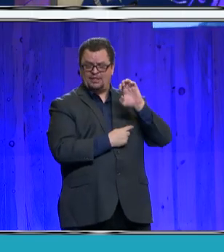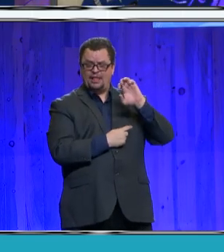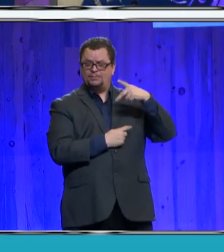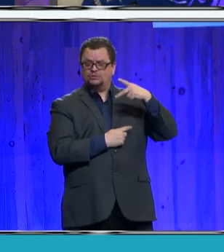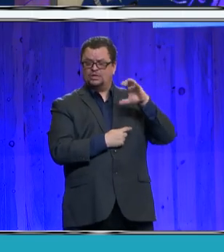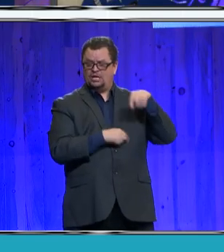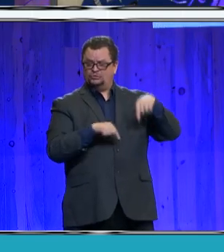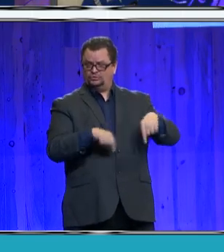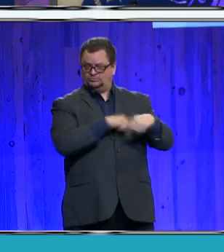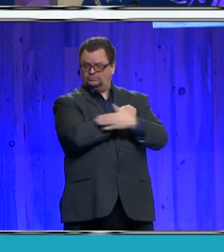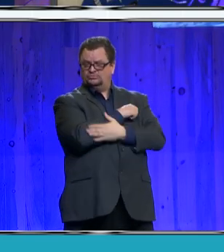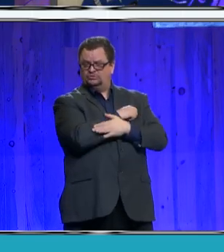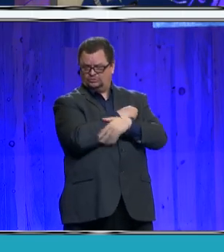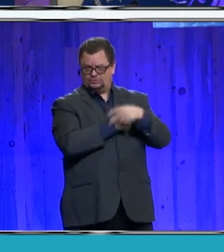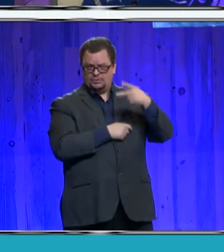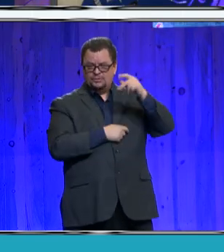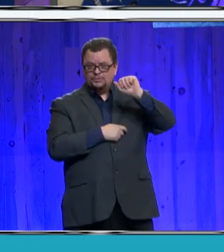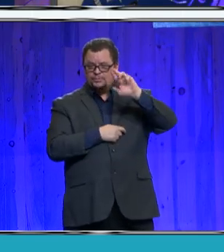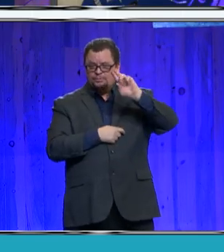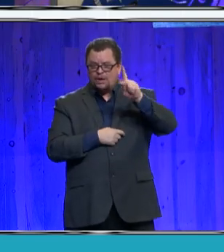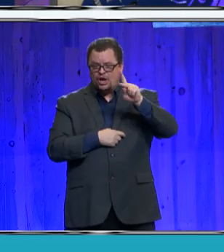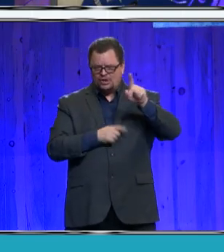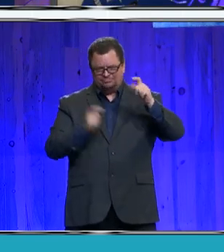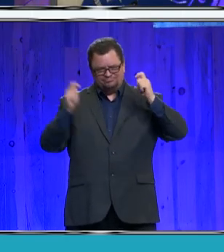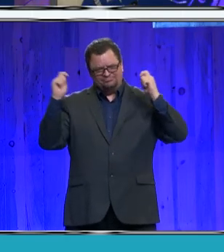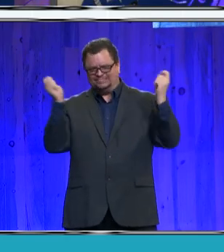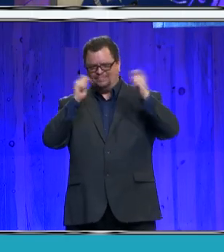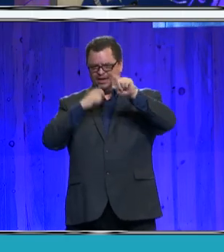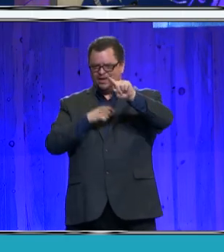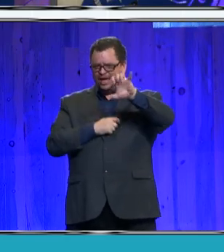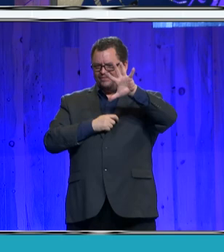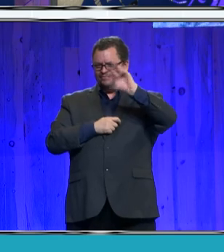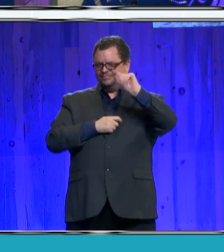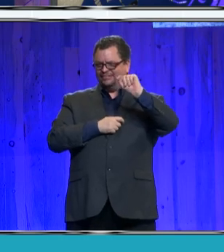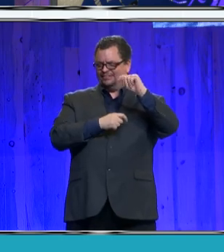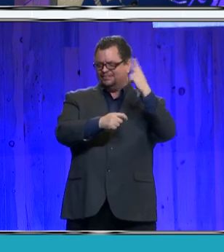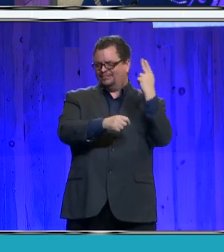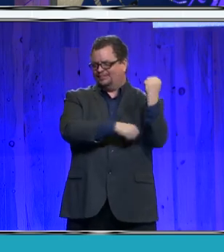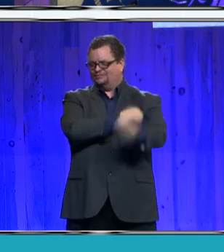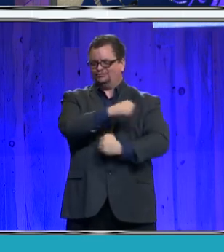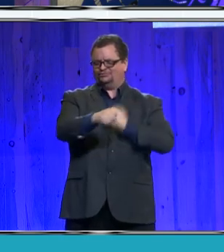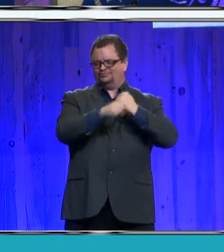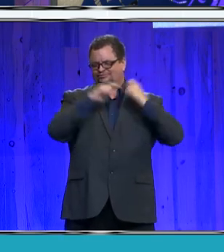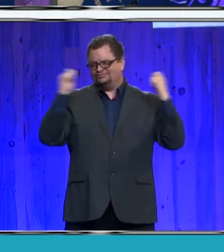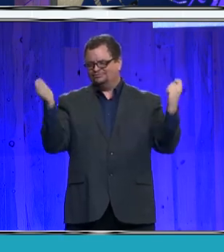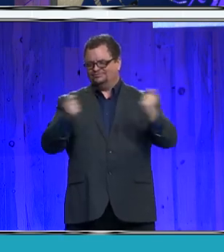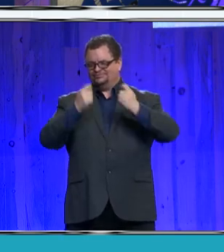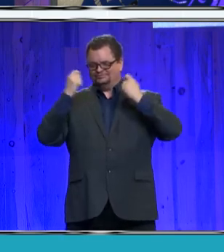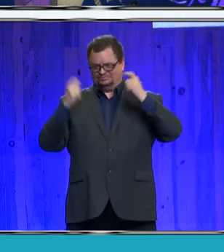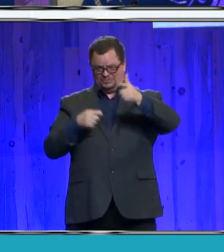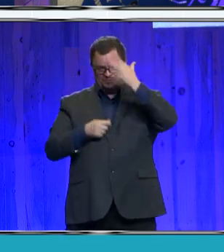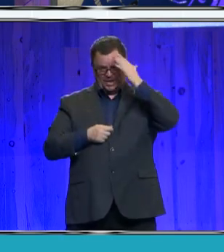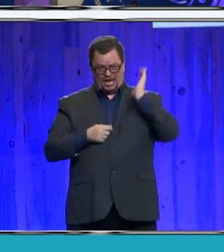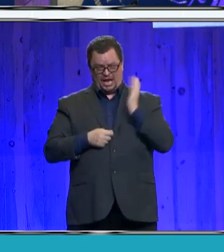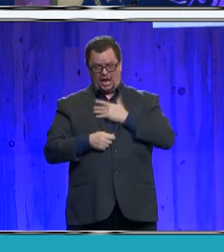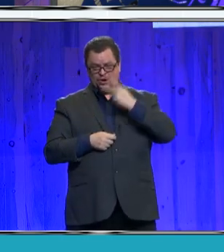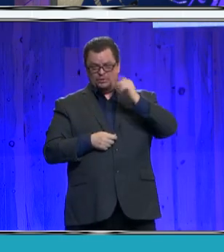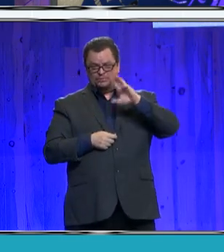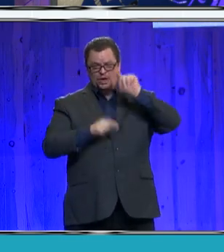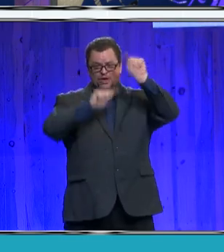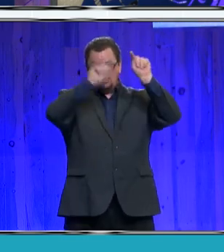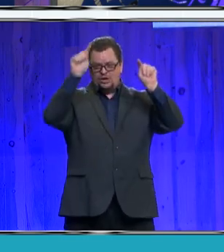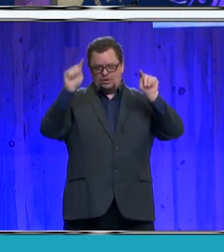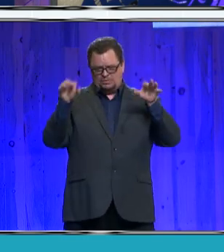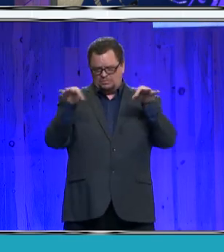and the next 50 years are looking great. We know our county parks are essential for our health, enjoyment, and COVID